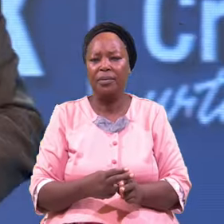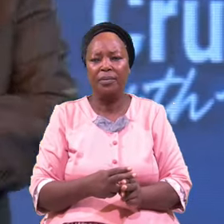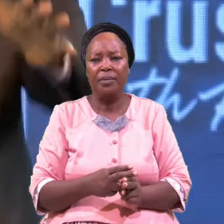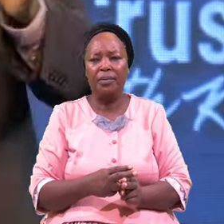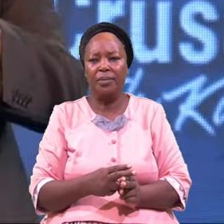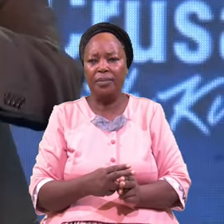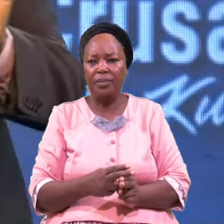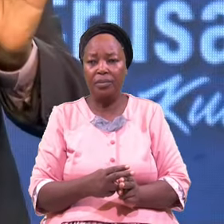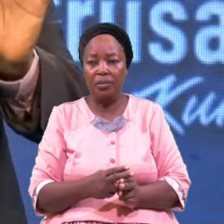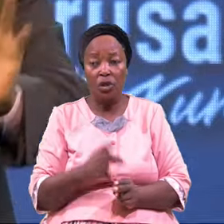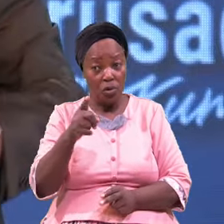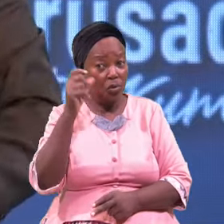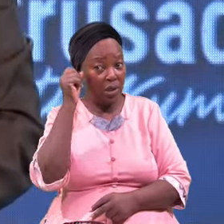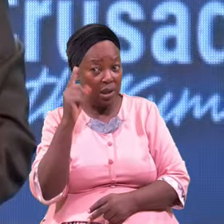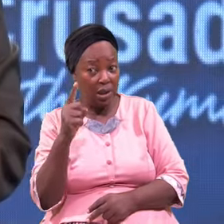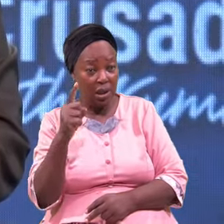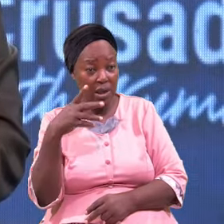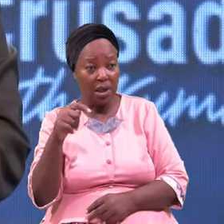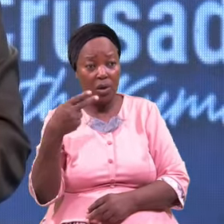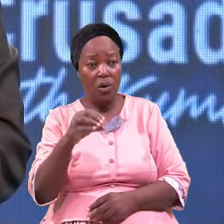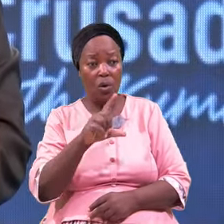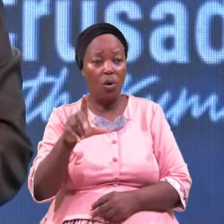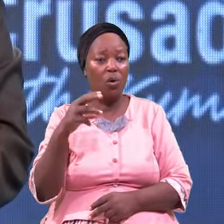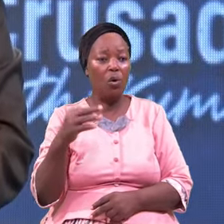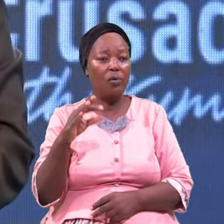You Understand The Hollow Of His Time